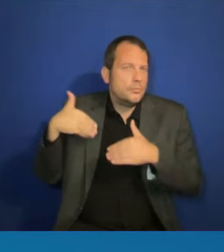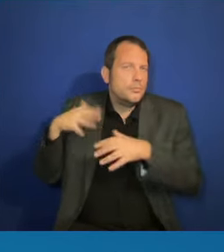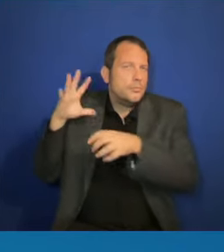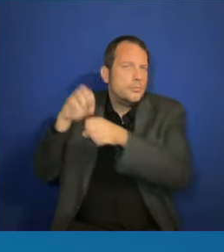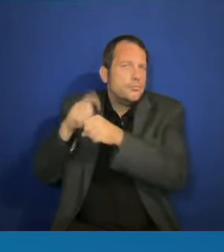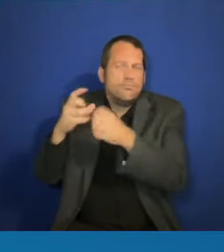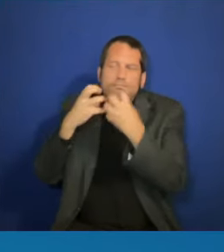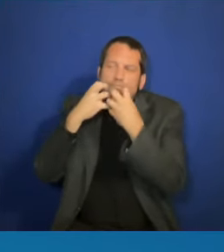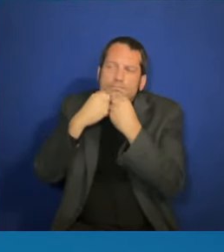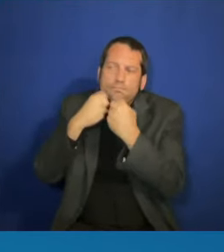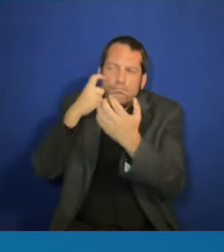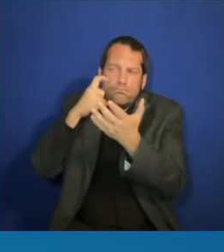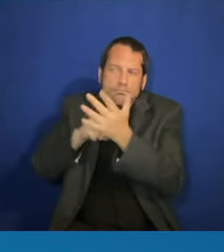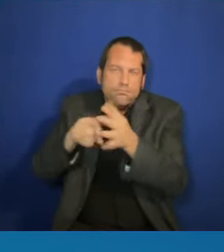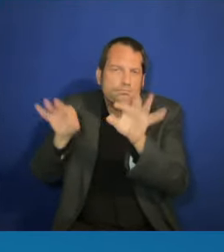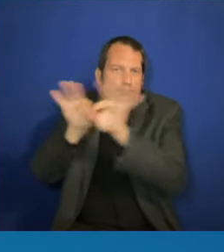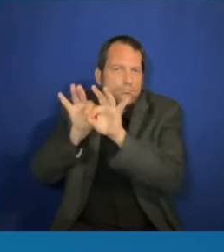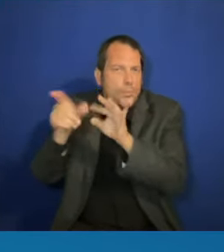women of America.